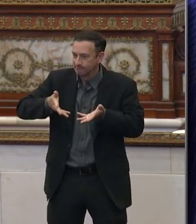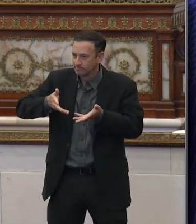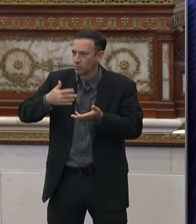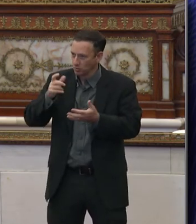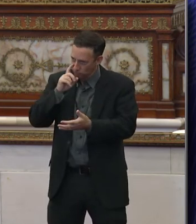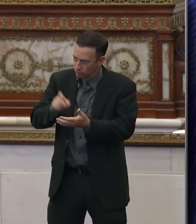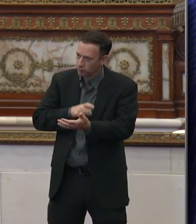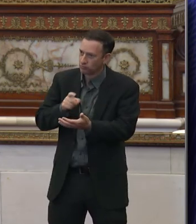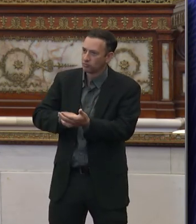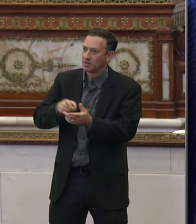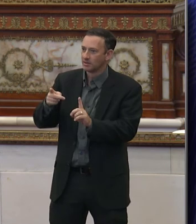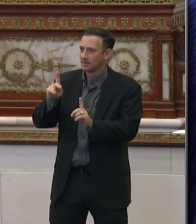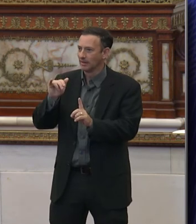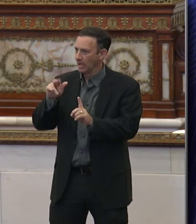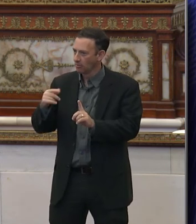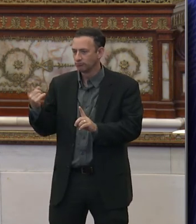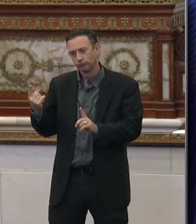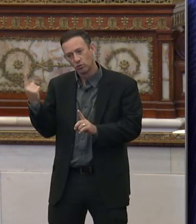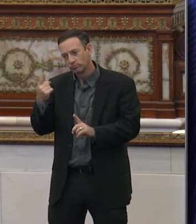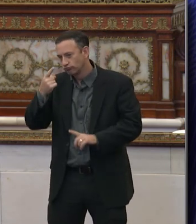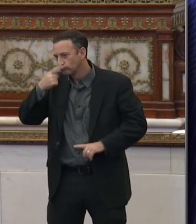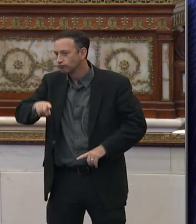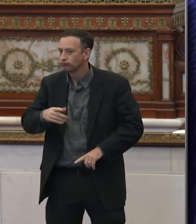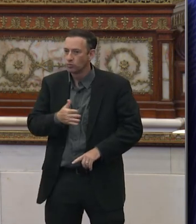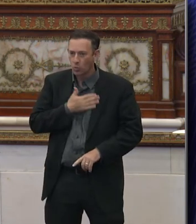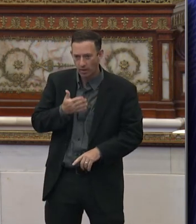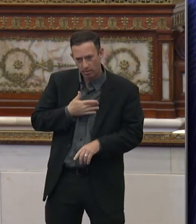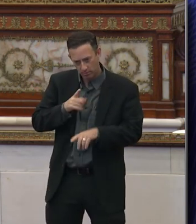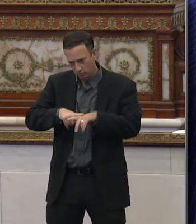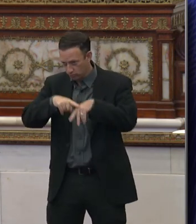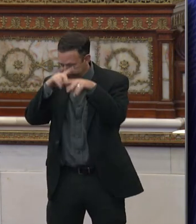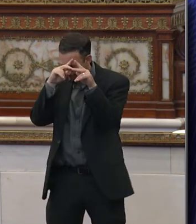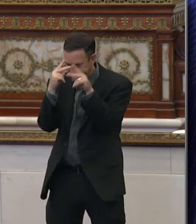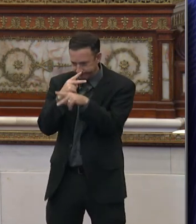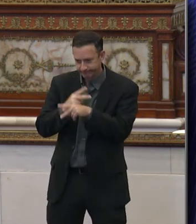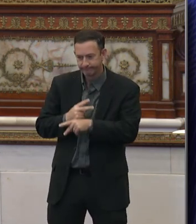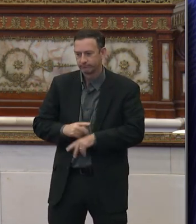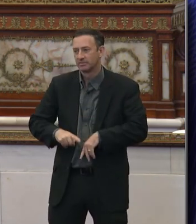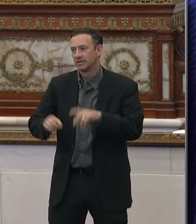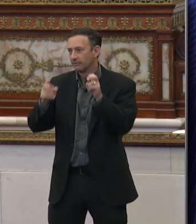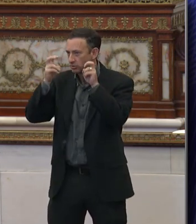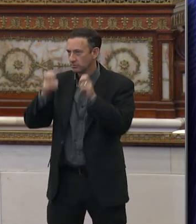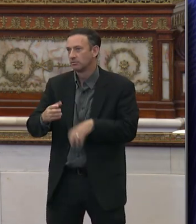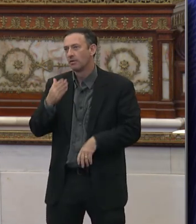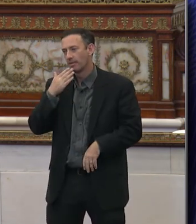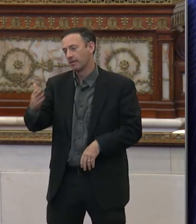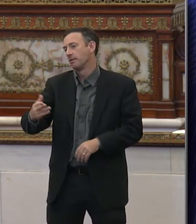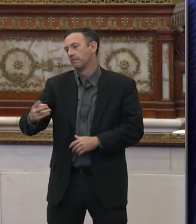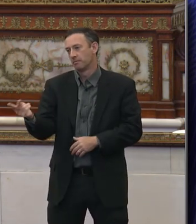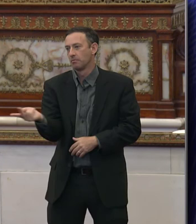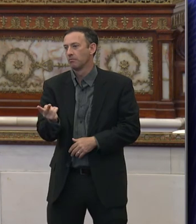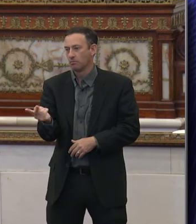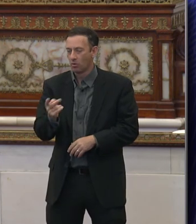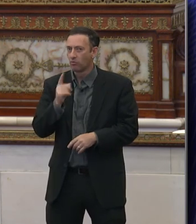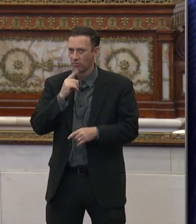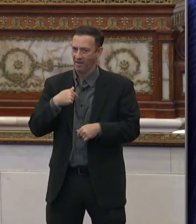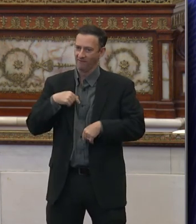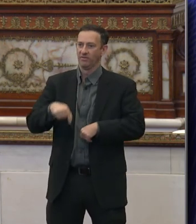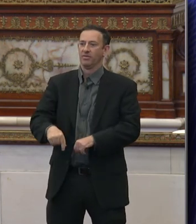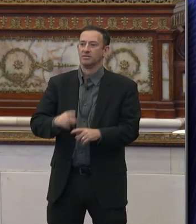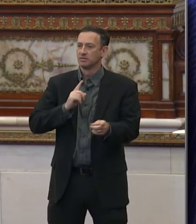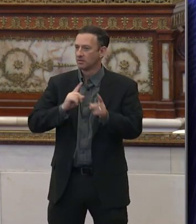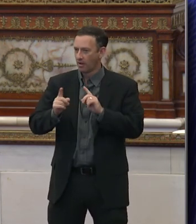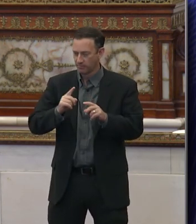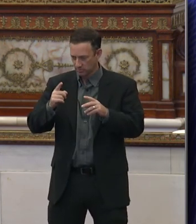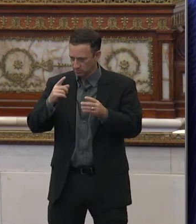Kara, too, for always being willing to work through these issues. so thank you both for having this conversation